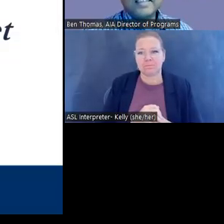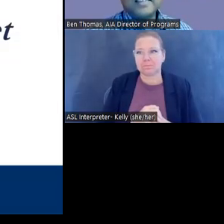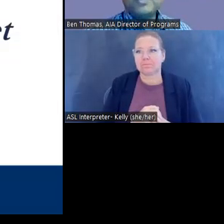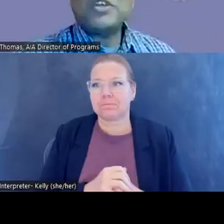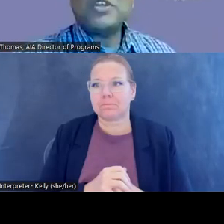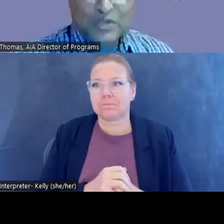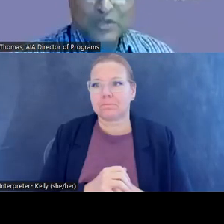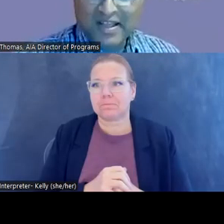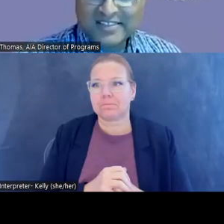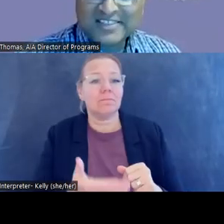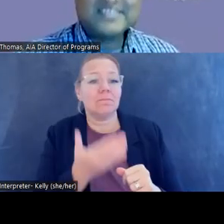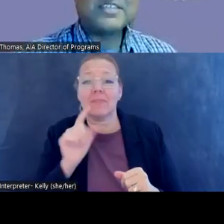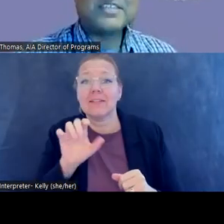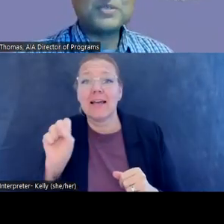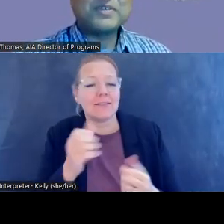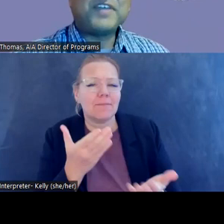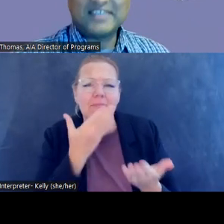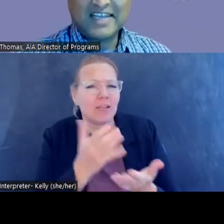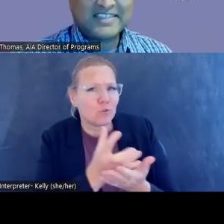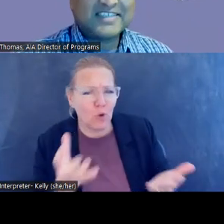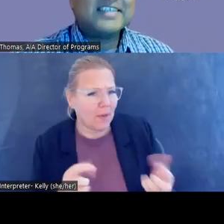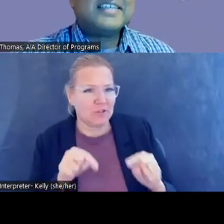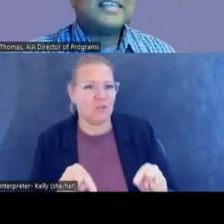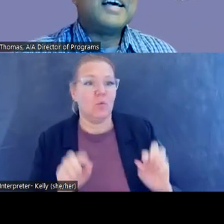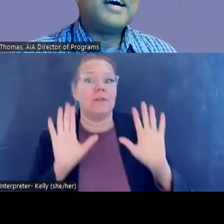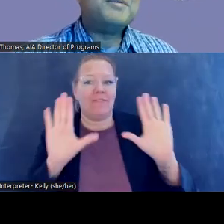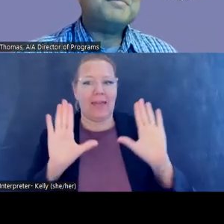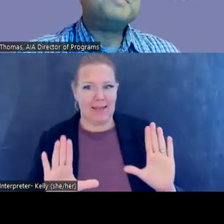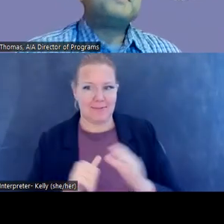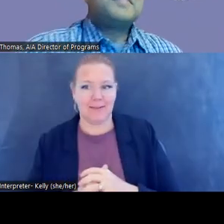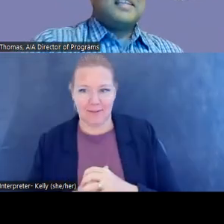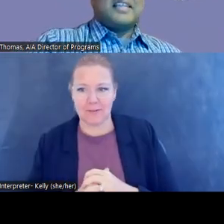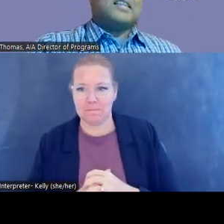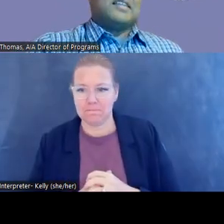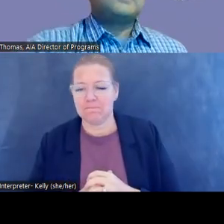Tess, thank you so much. This was fantastic. Um,